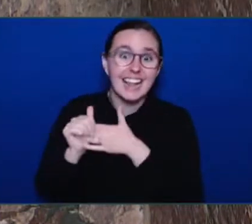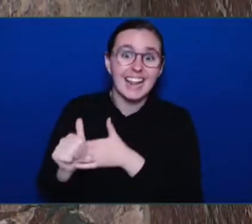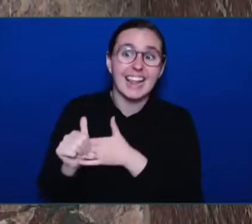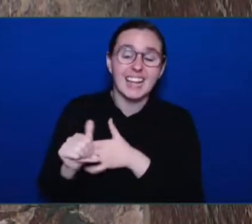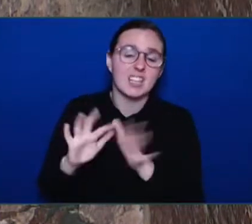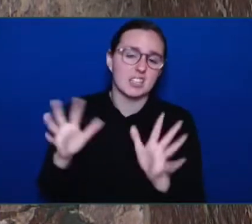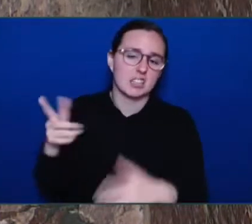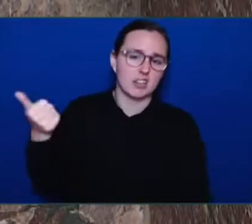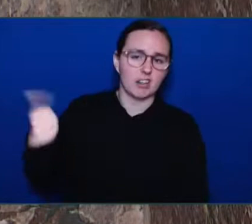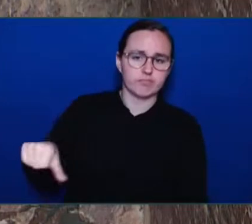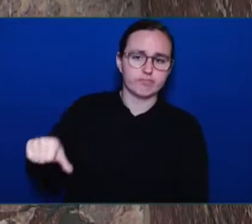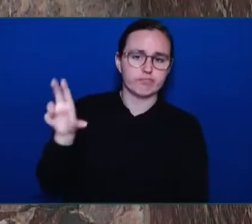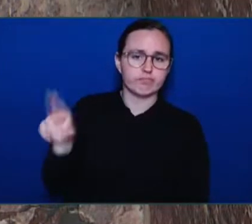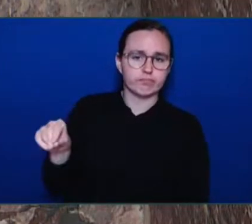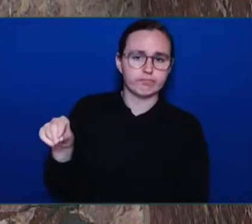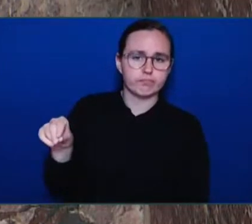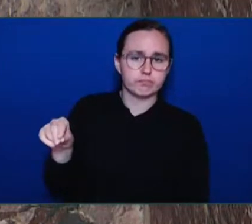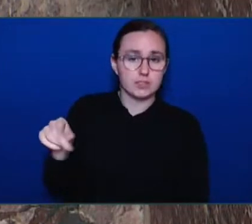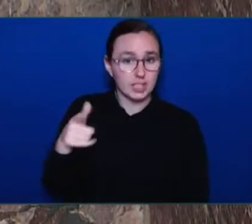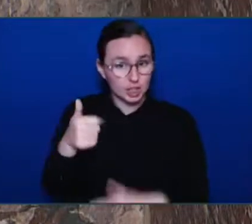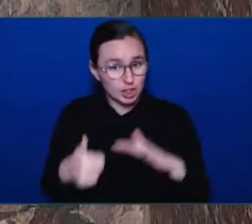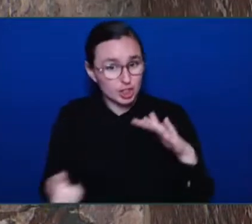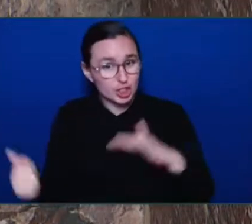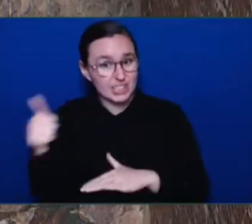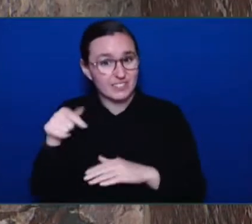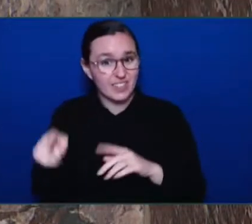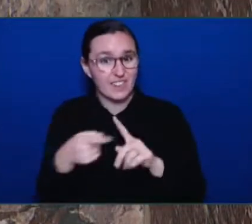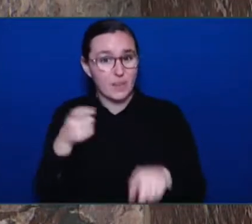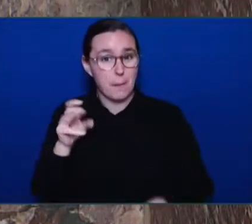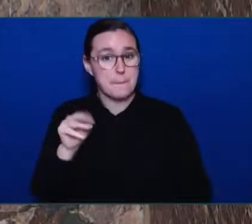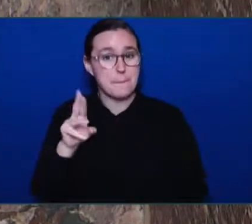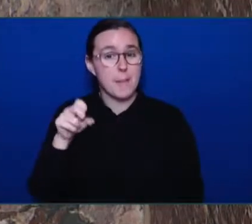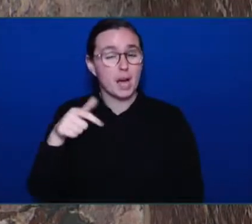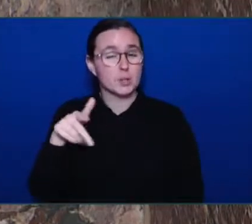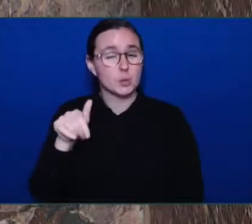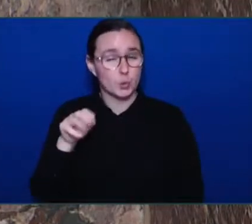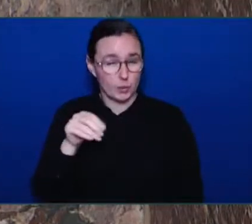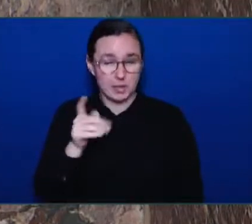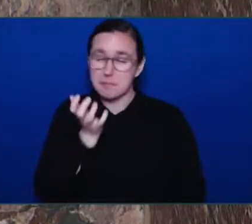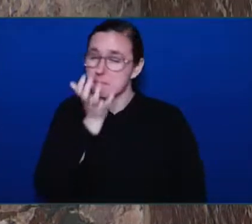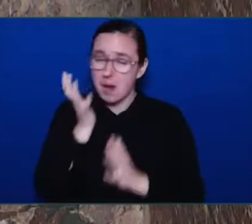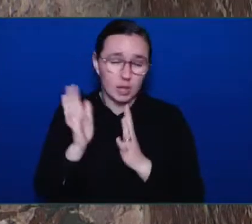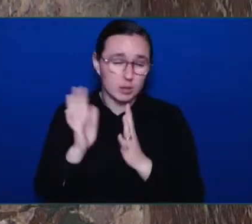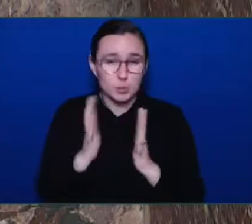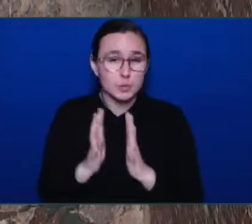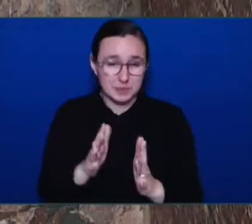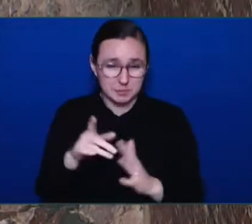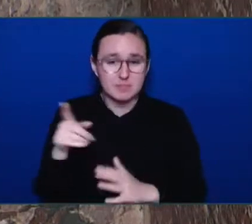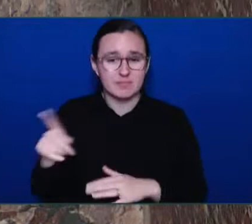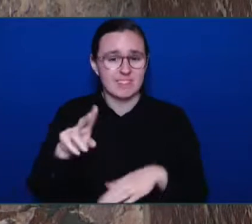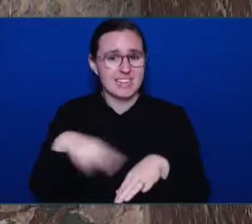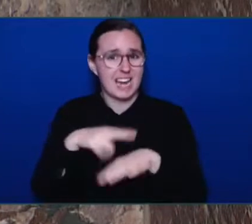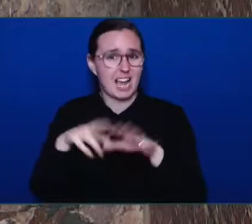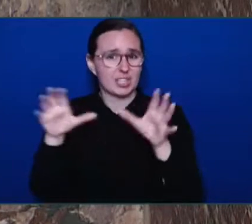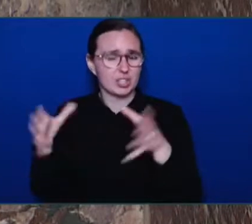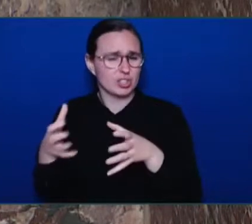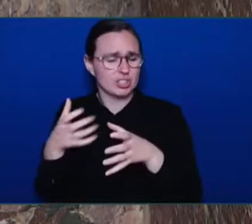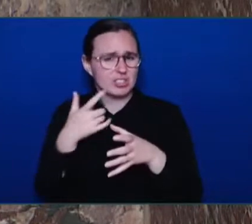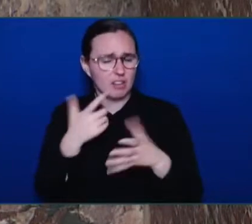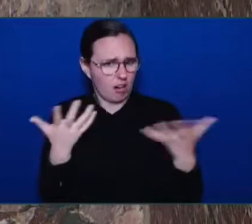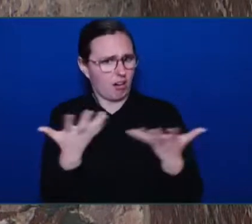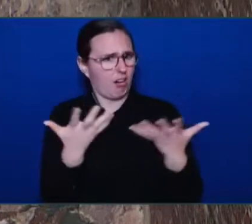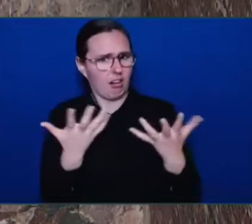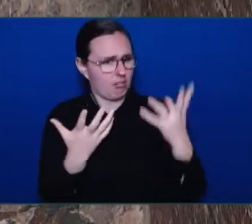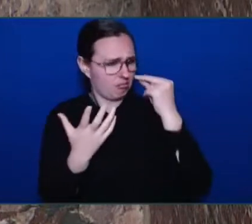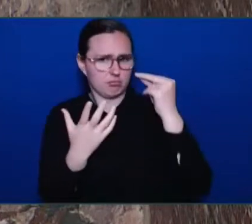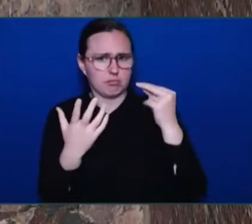Musqueam Nation describes the decision. To the Minister, when did the Premier designate make his decision to kill this